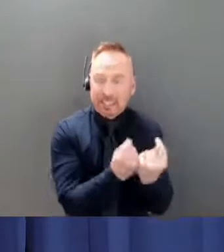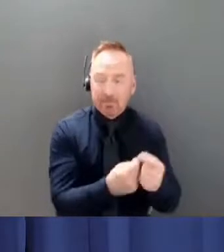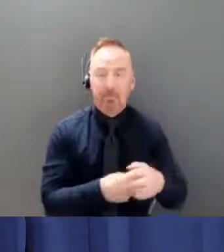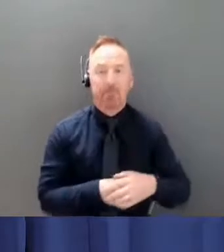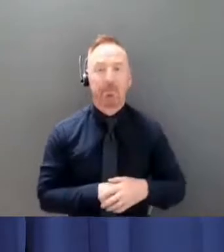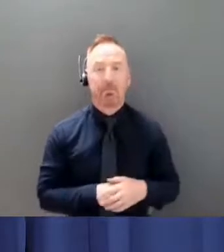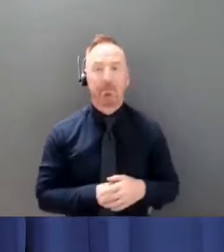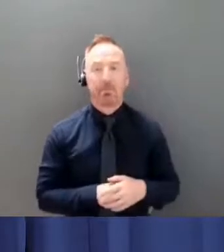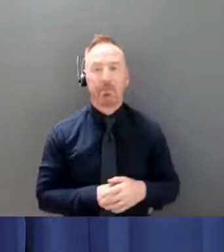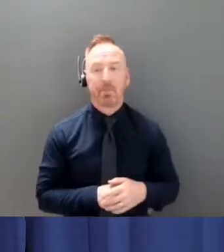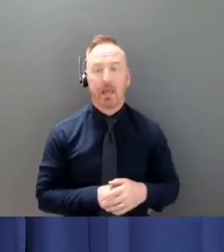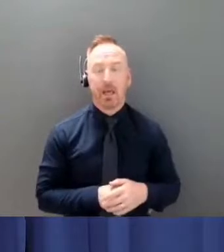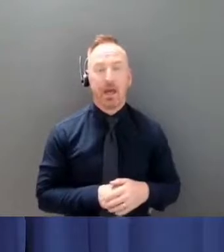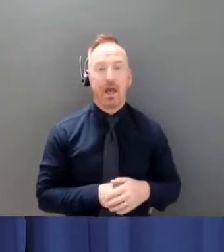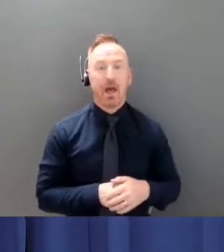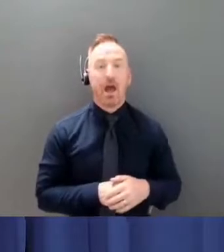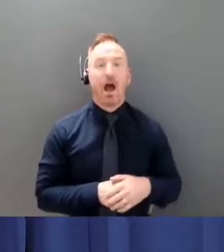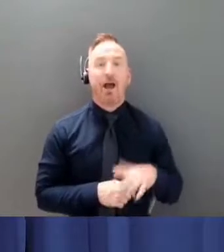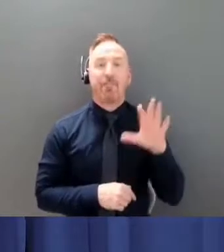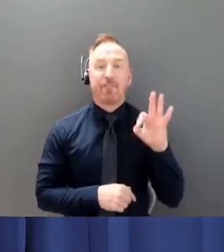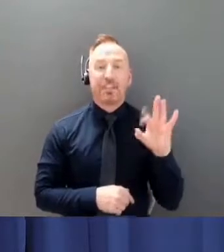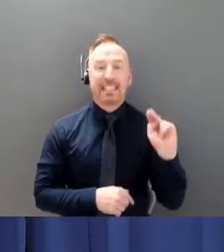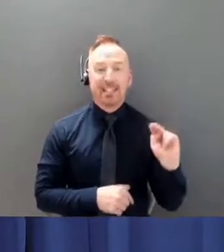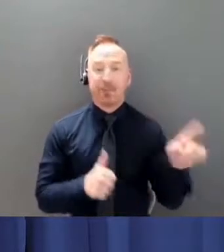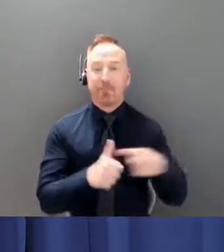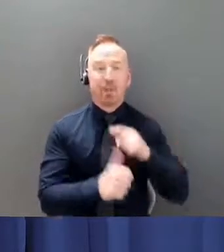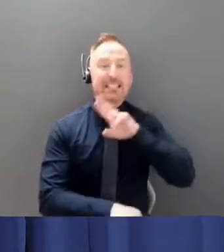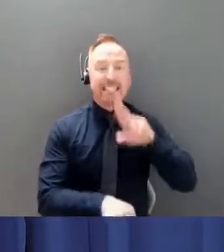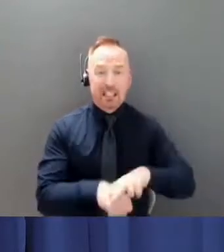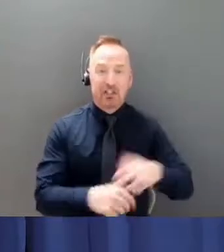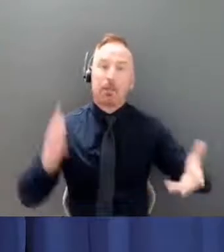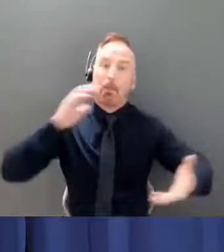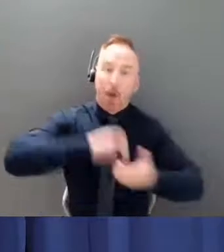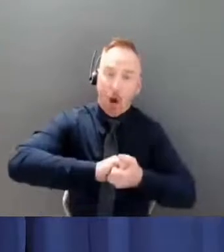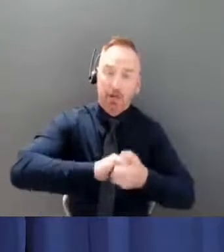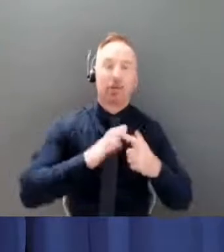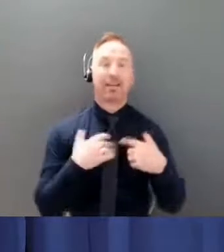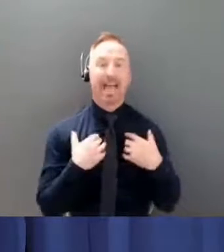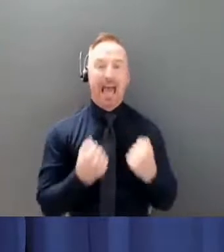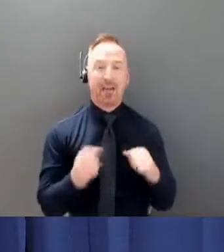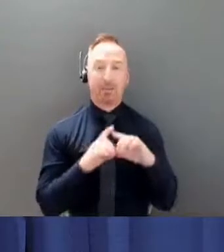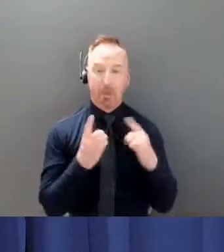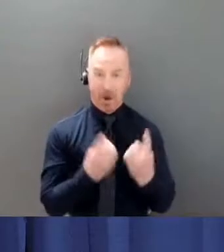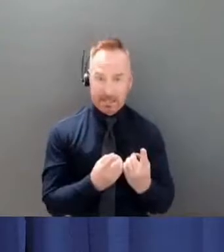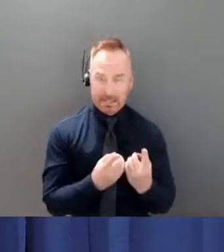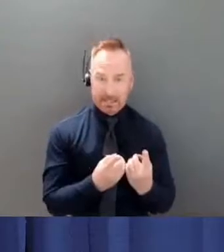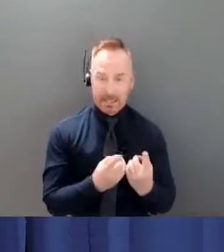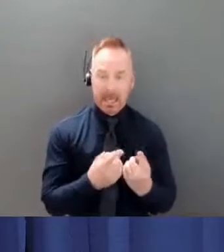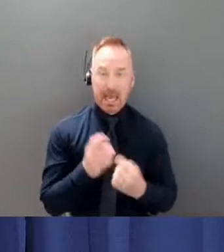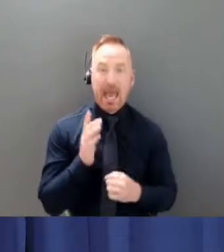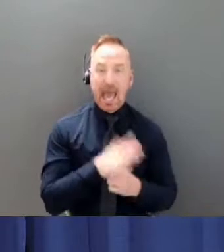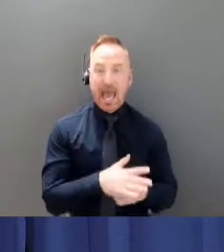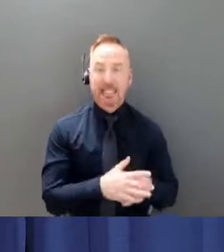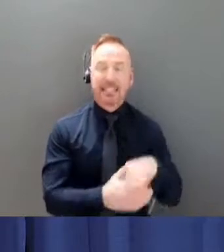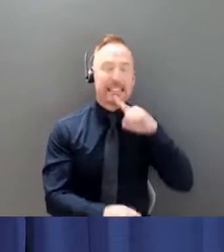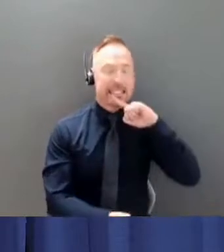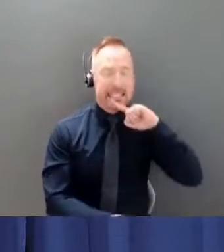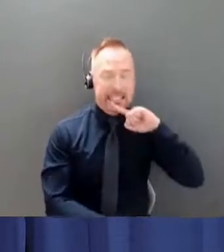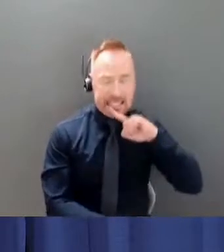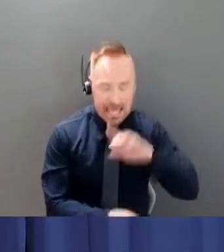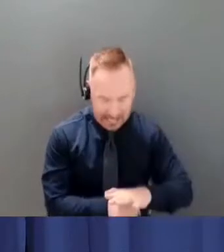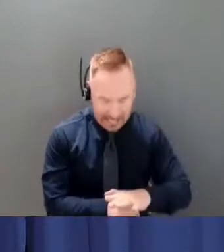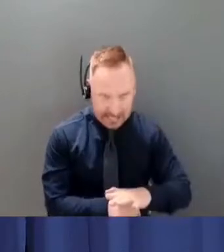our first nation partners and health departments and not least the most dedicated public servants I know